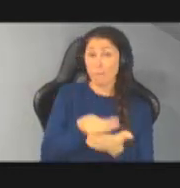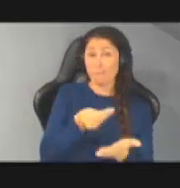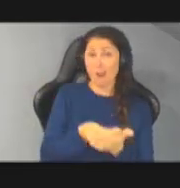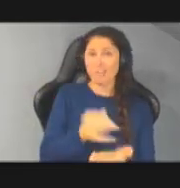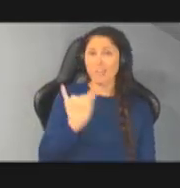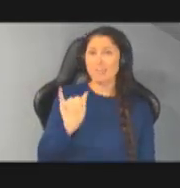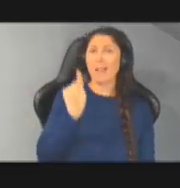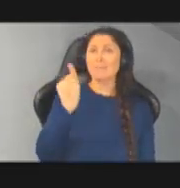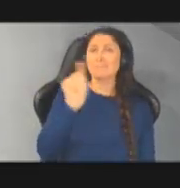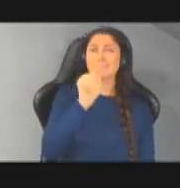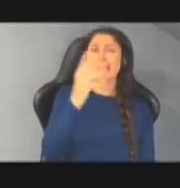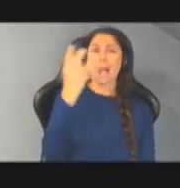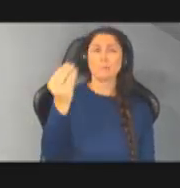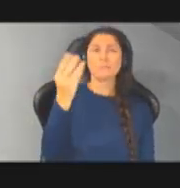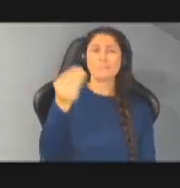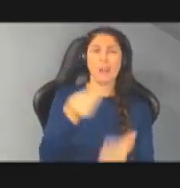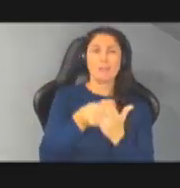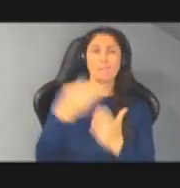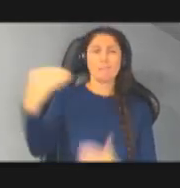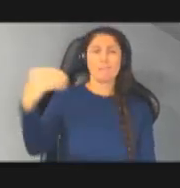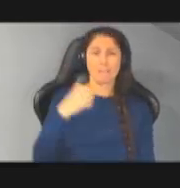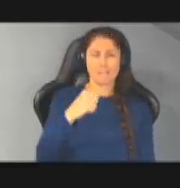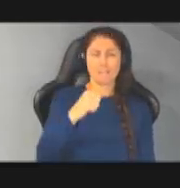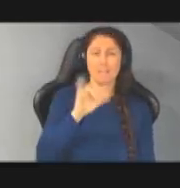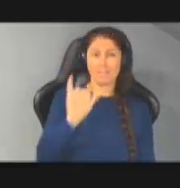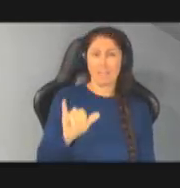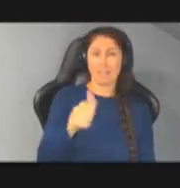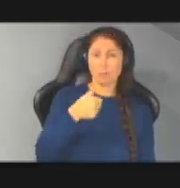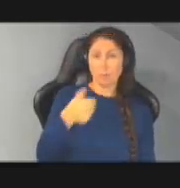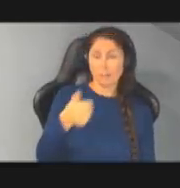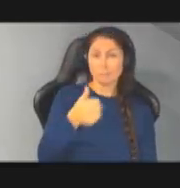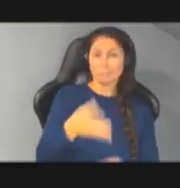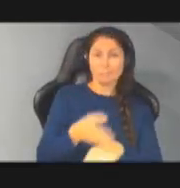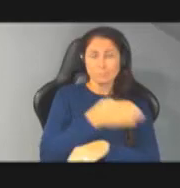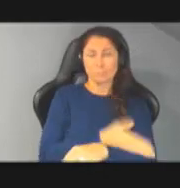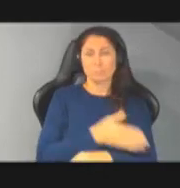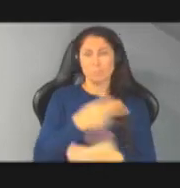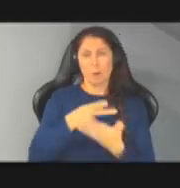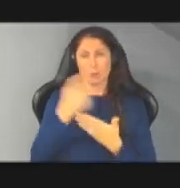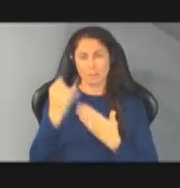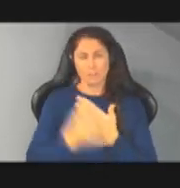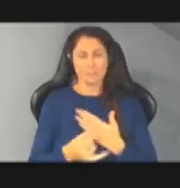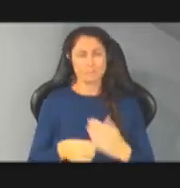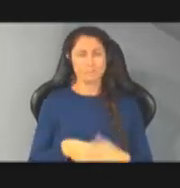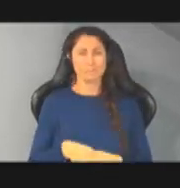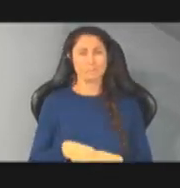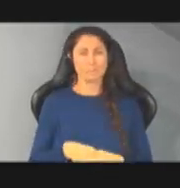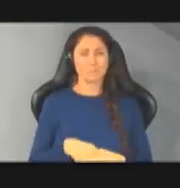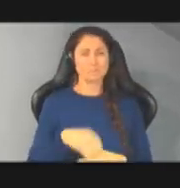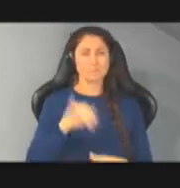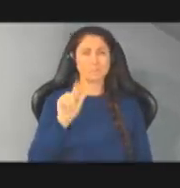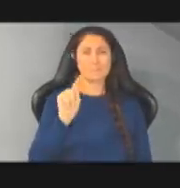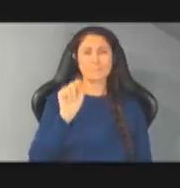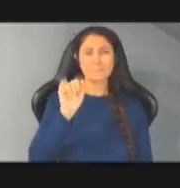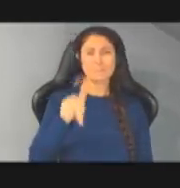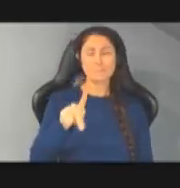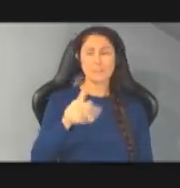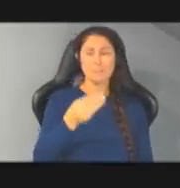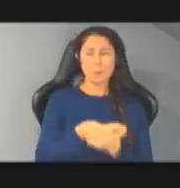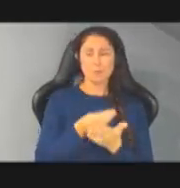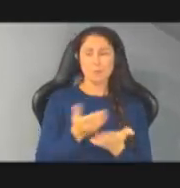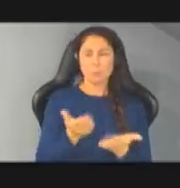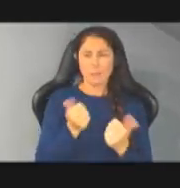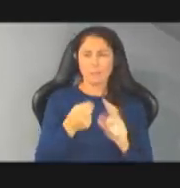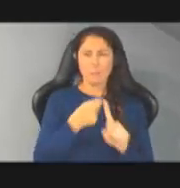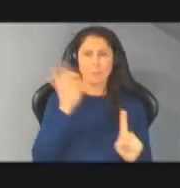funding sources most notably those transportation improvement projects um the the tip grants come from federal and state governments